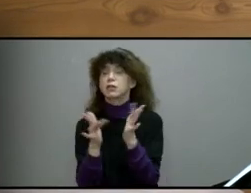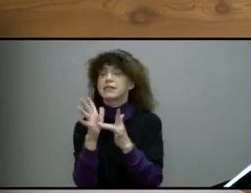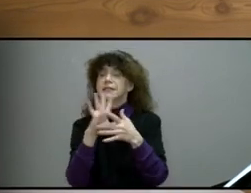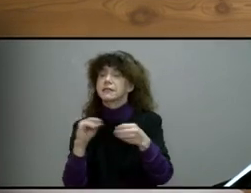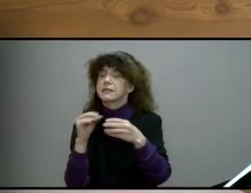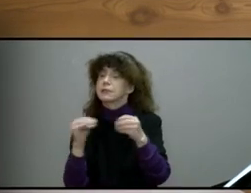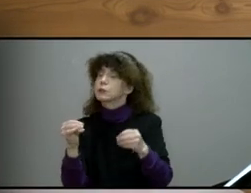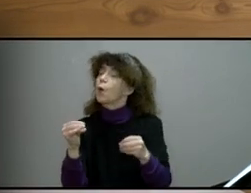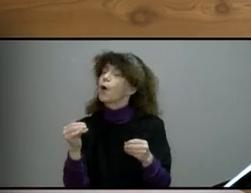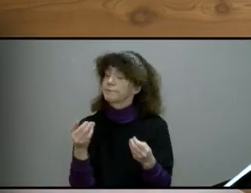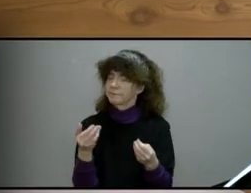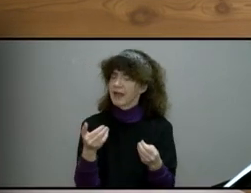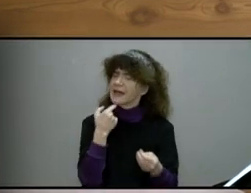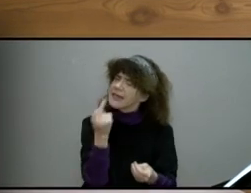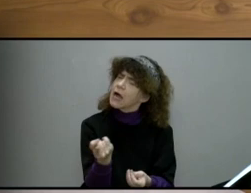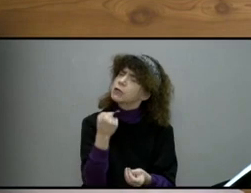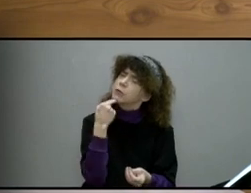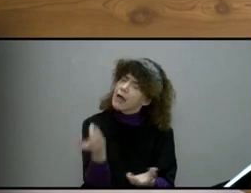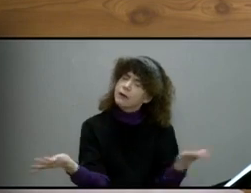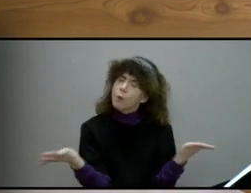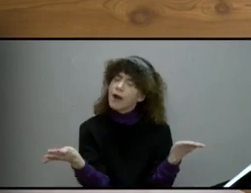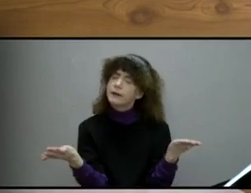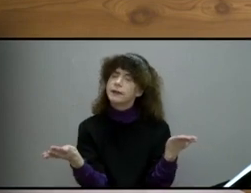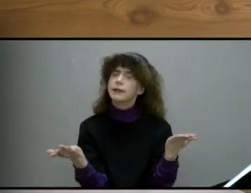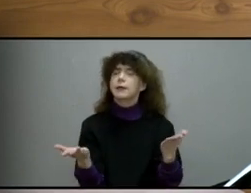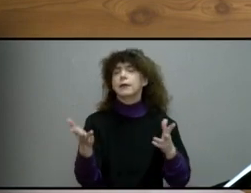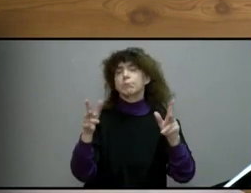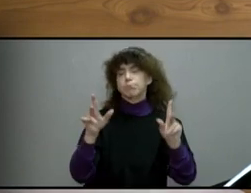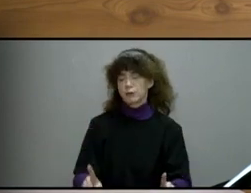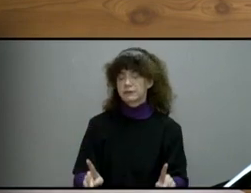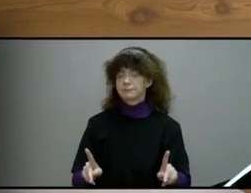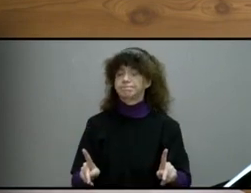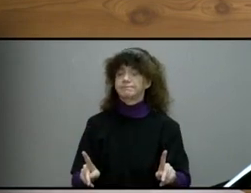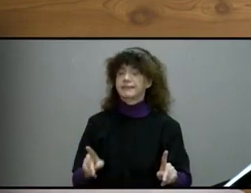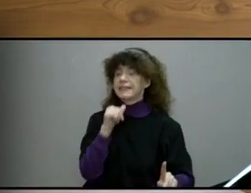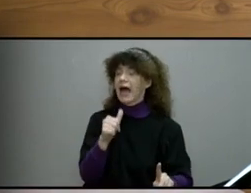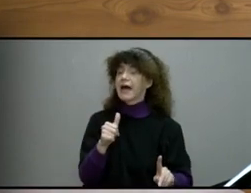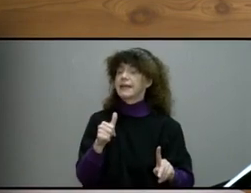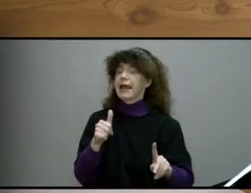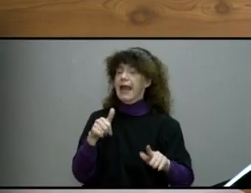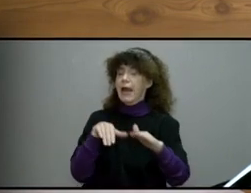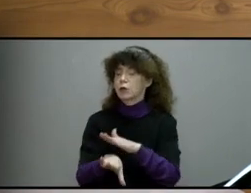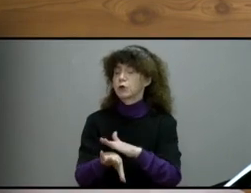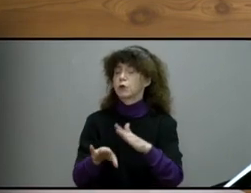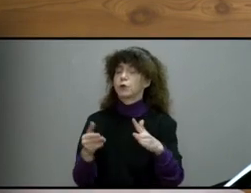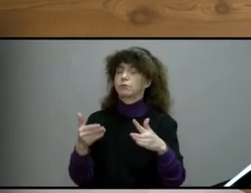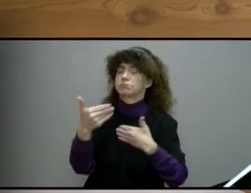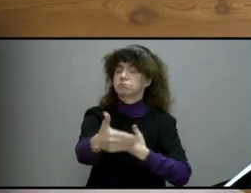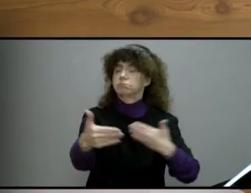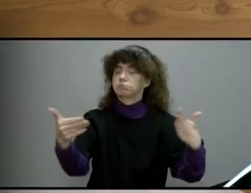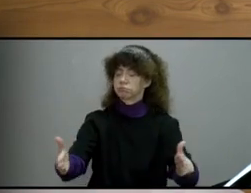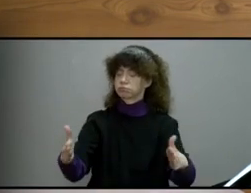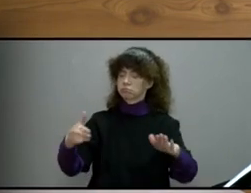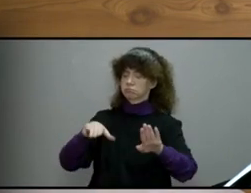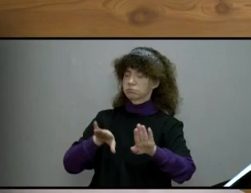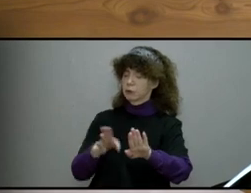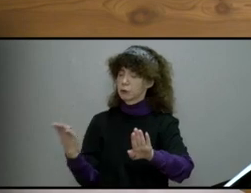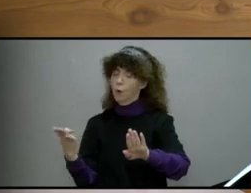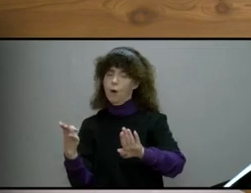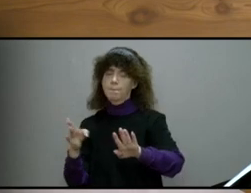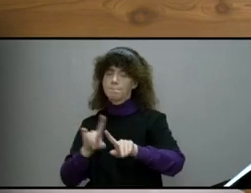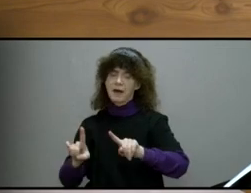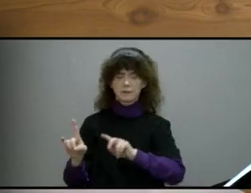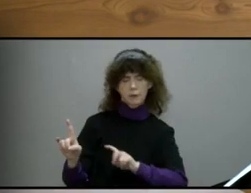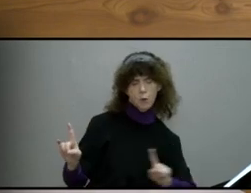Truly, truly, I say to you, he who does not enter the sheepfold by the door, but climbs in by another way,